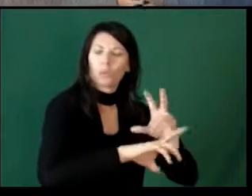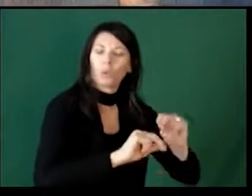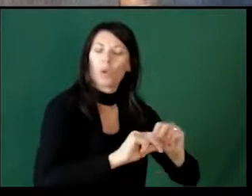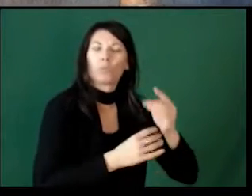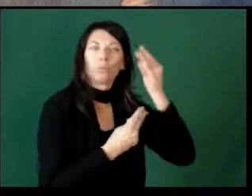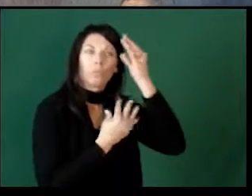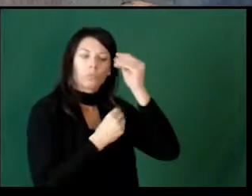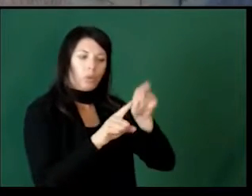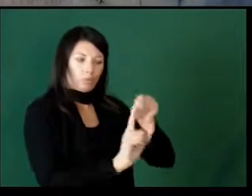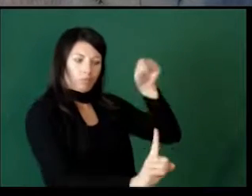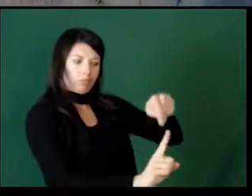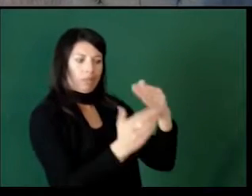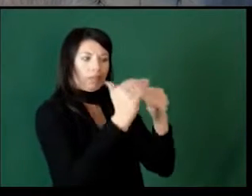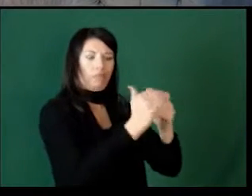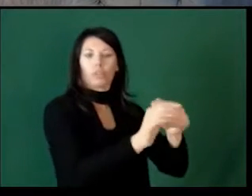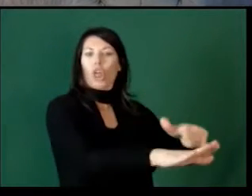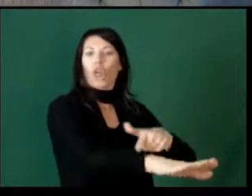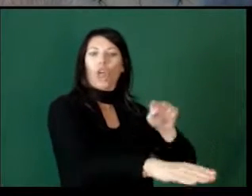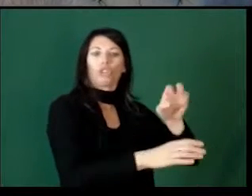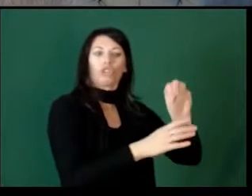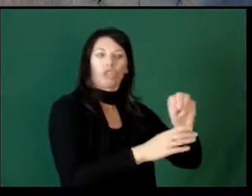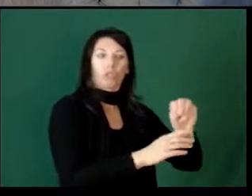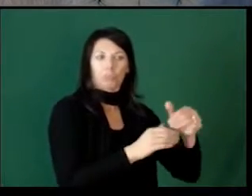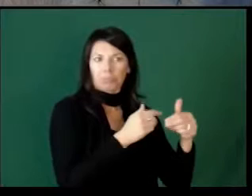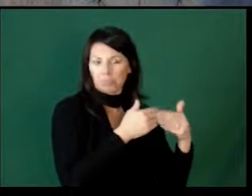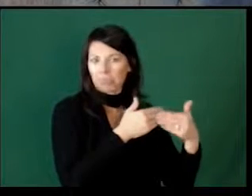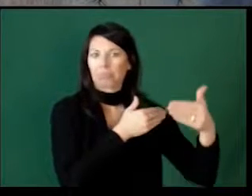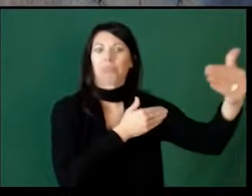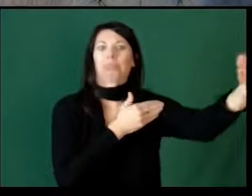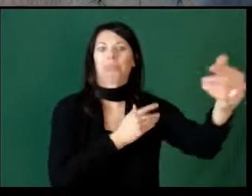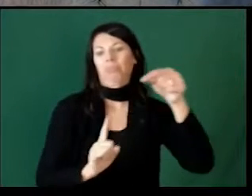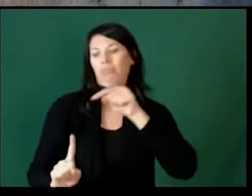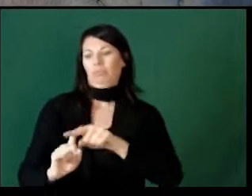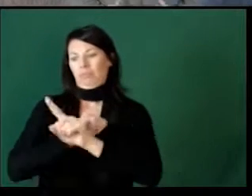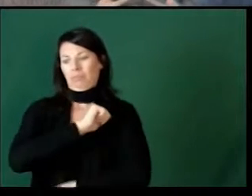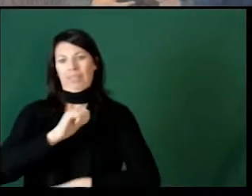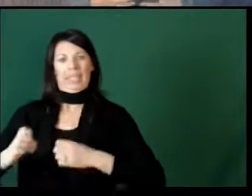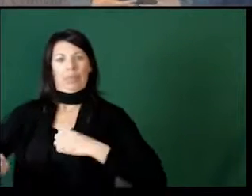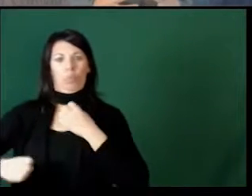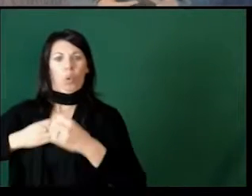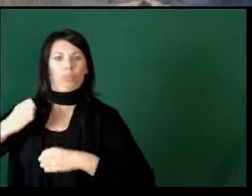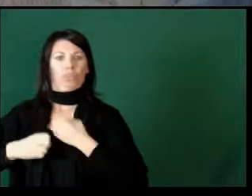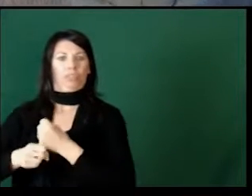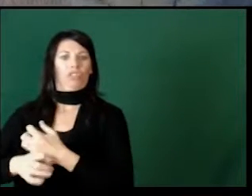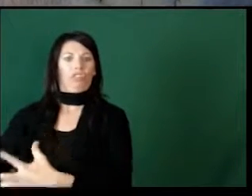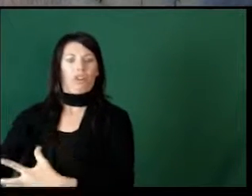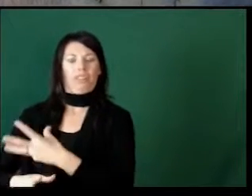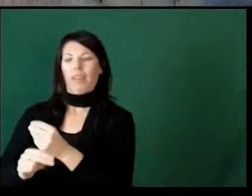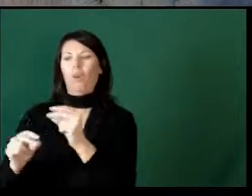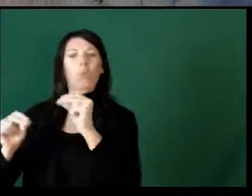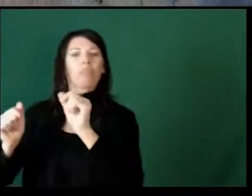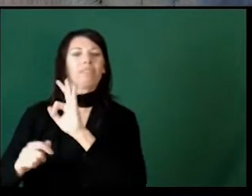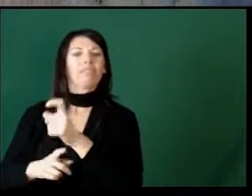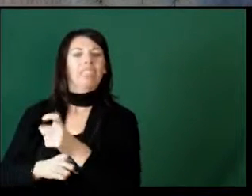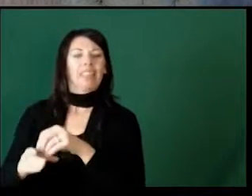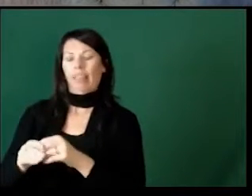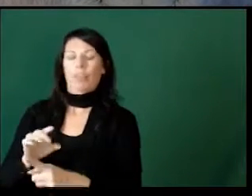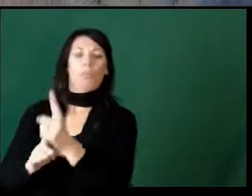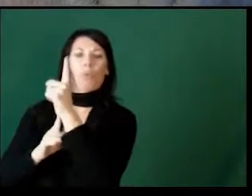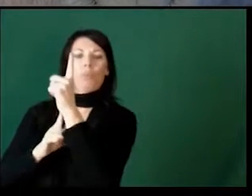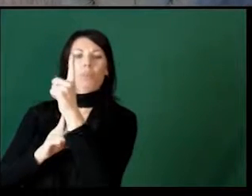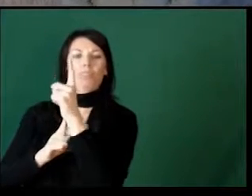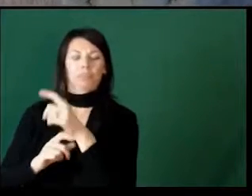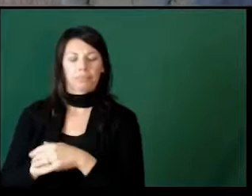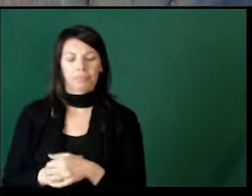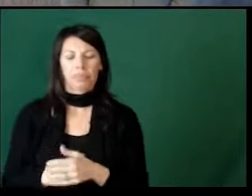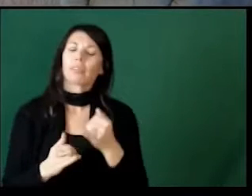our emotion. And they're very long term as opposed to using those punishments that are emotionally driven and are kind of a quick fix